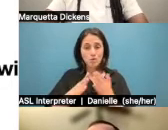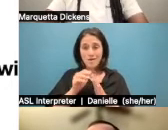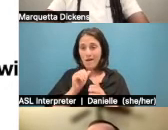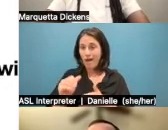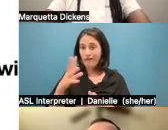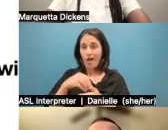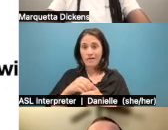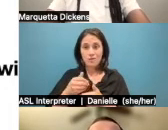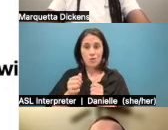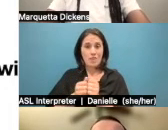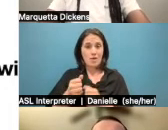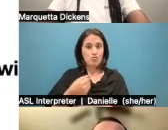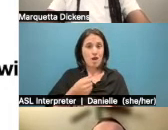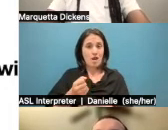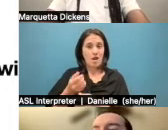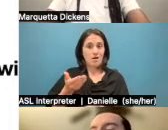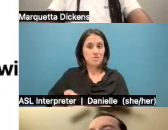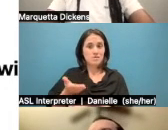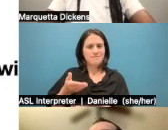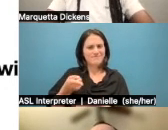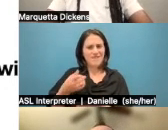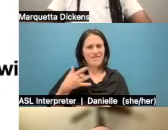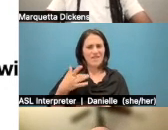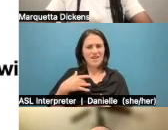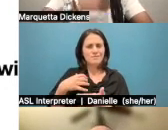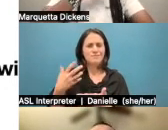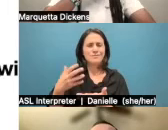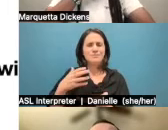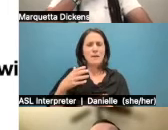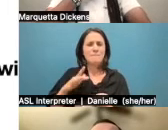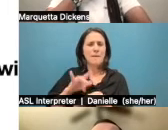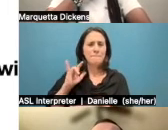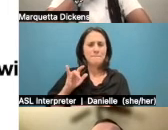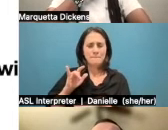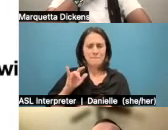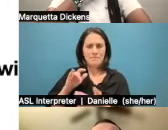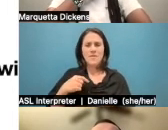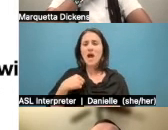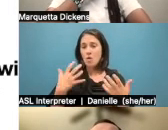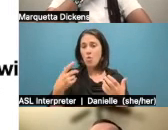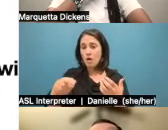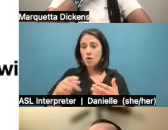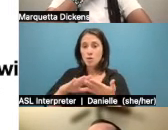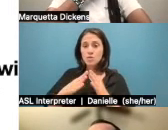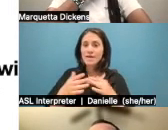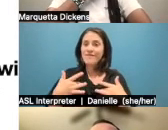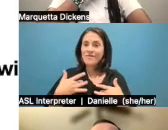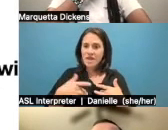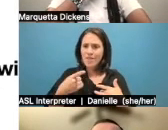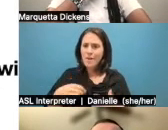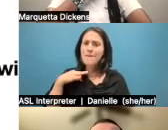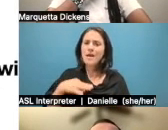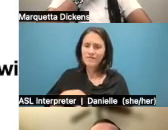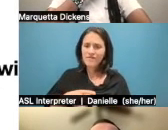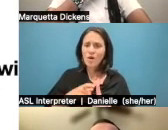worked on this project for Mark Quetta and other folks in Princeville, I wanted them to actually feel like they were benefiting from the work. You know, I wanted them to feel like they were actually